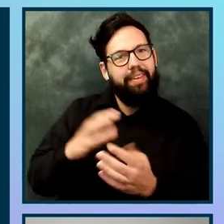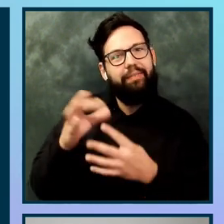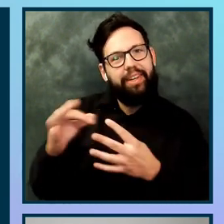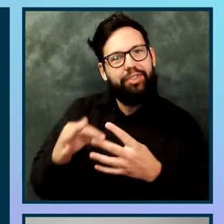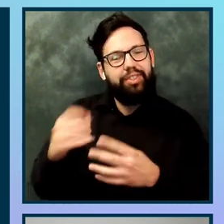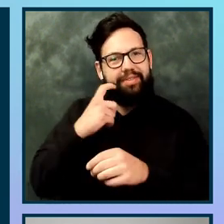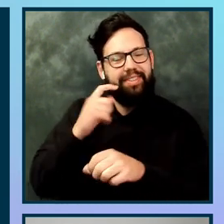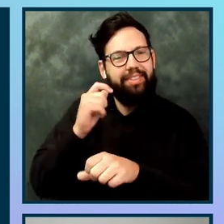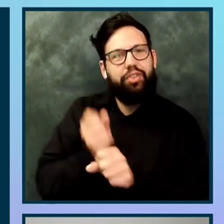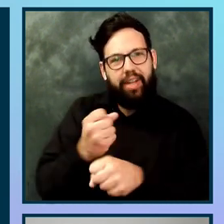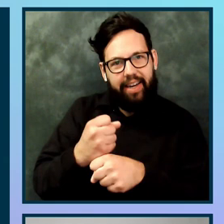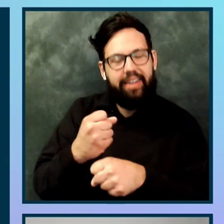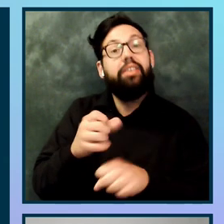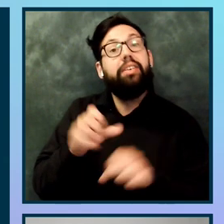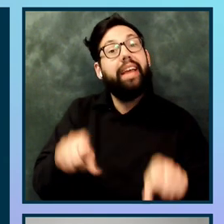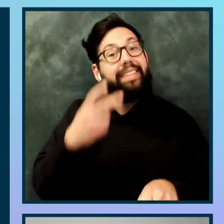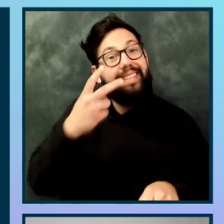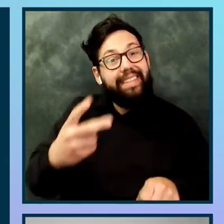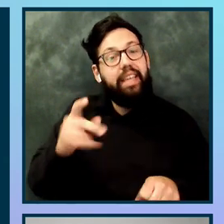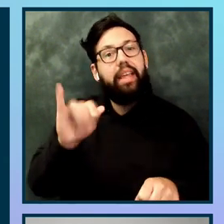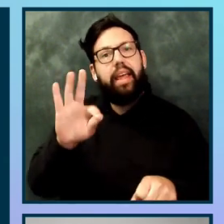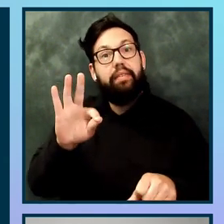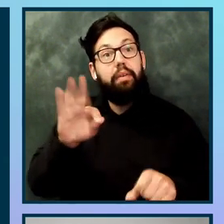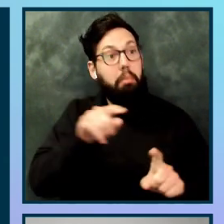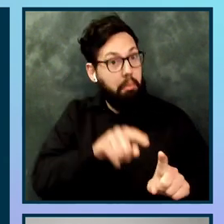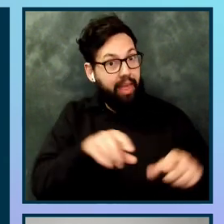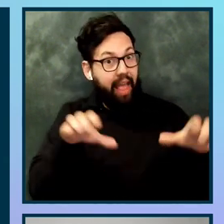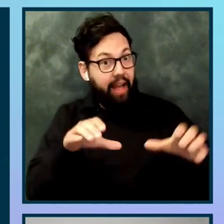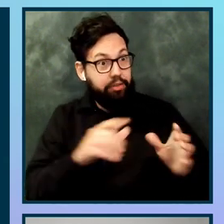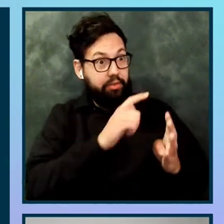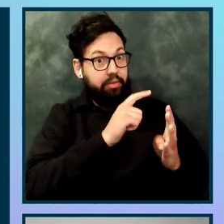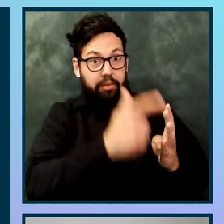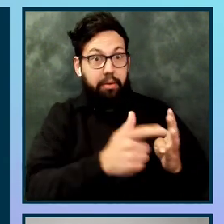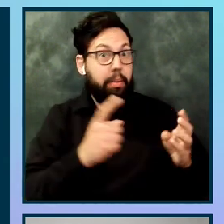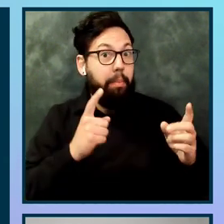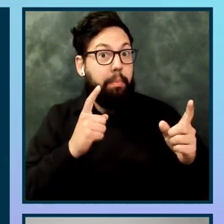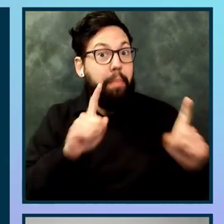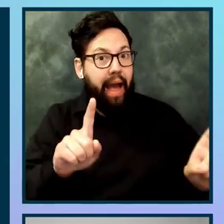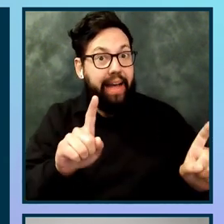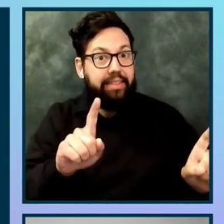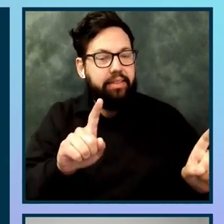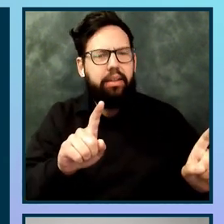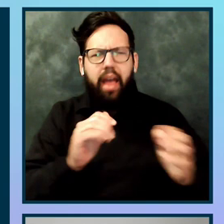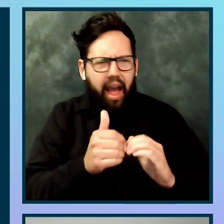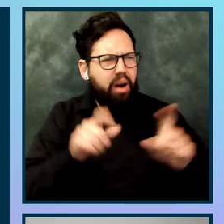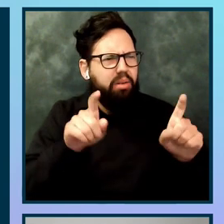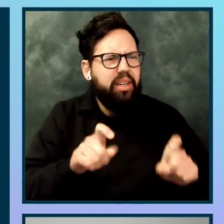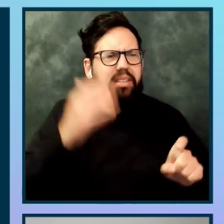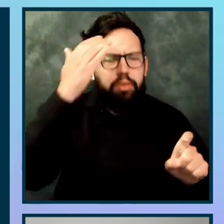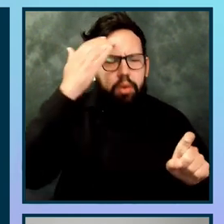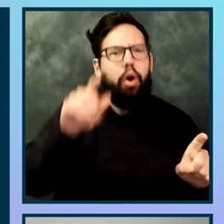the Actions has passed and you can see this because there is a green check or they have failed.